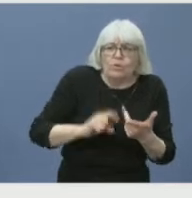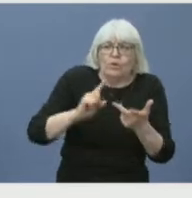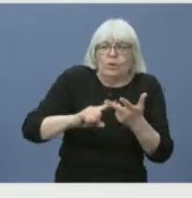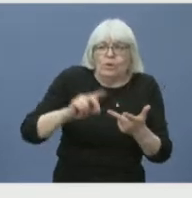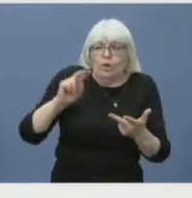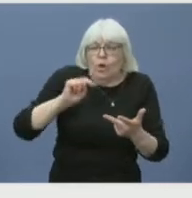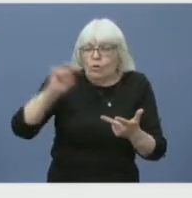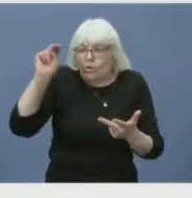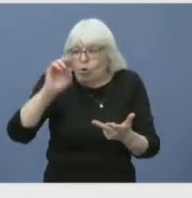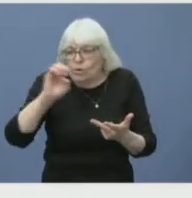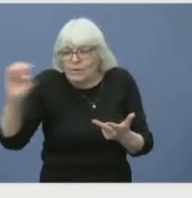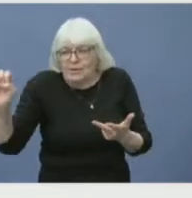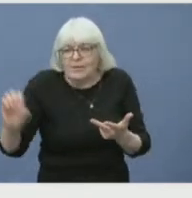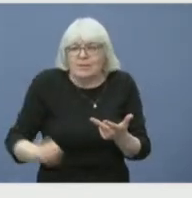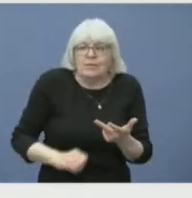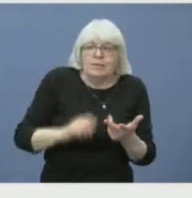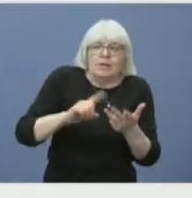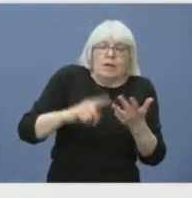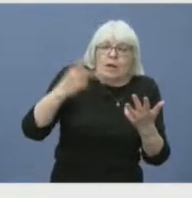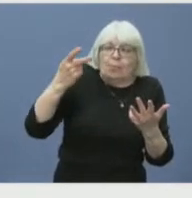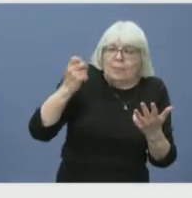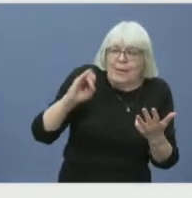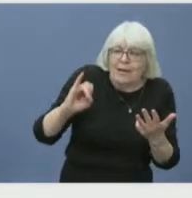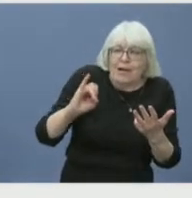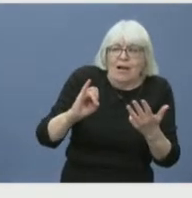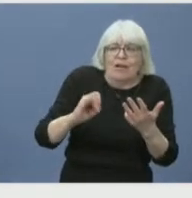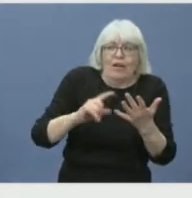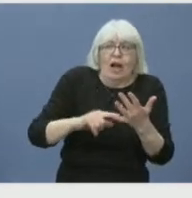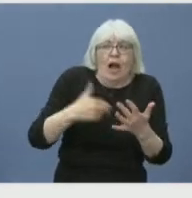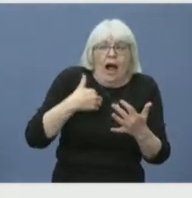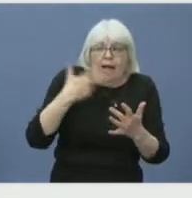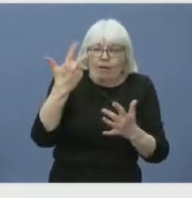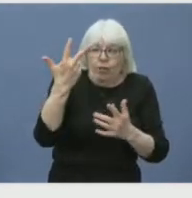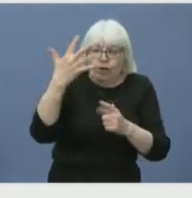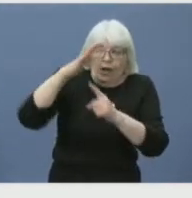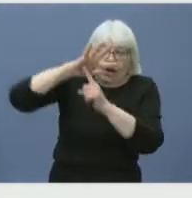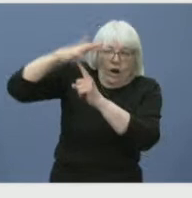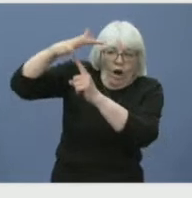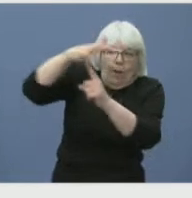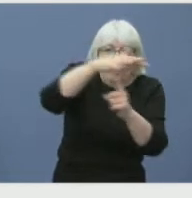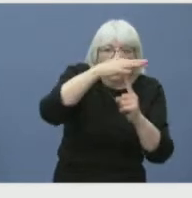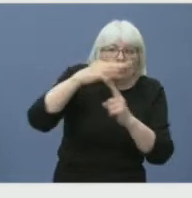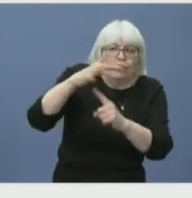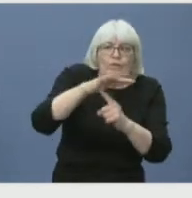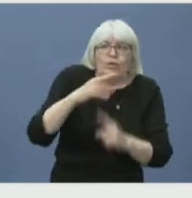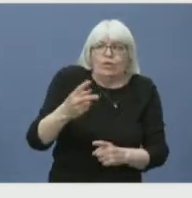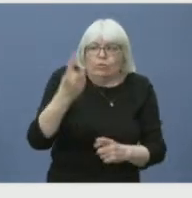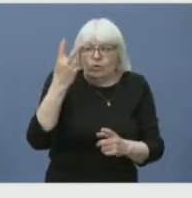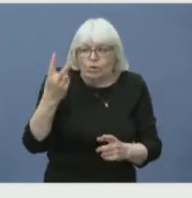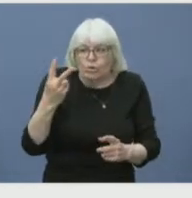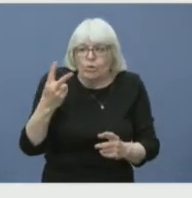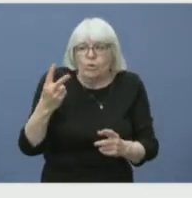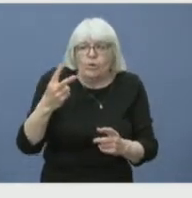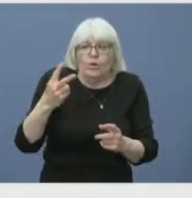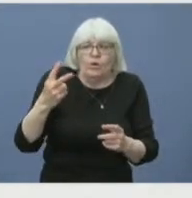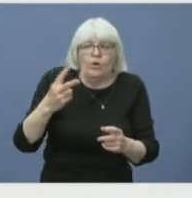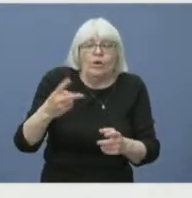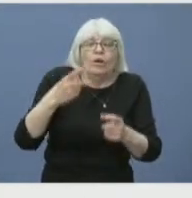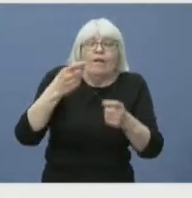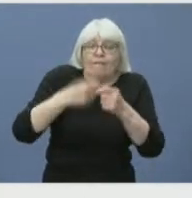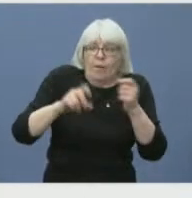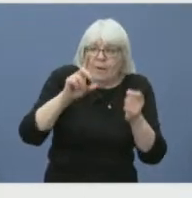We do have three of our helicopters in the area, two from natural resources and one a private contractor.